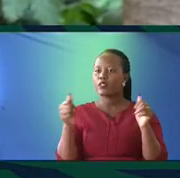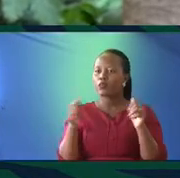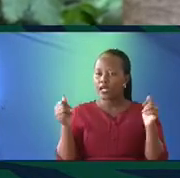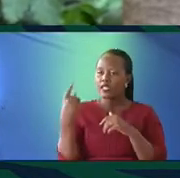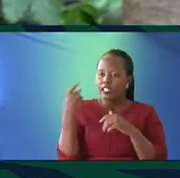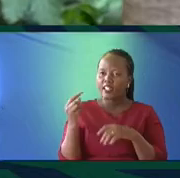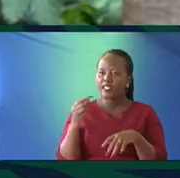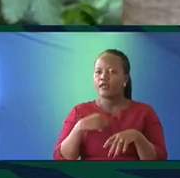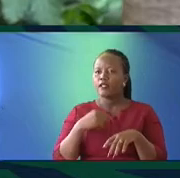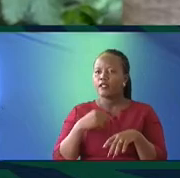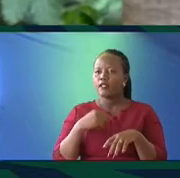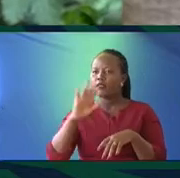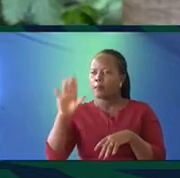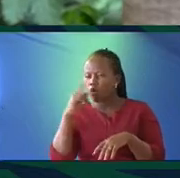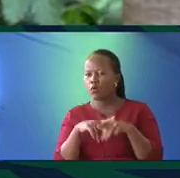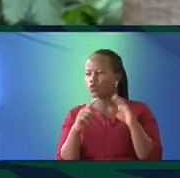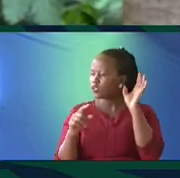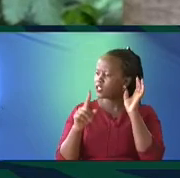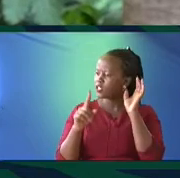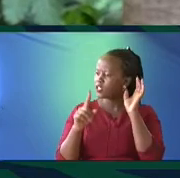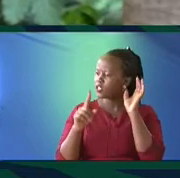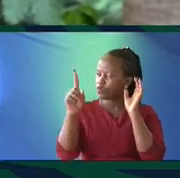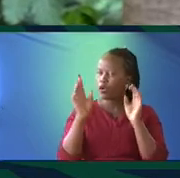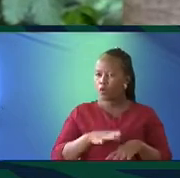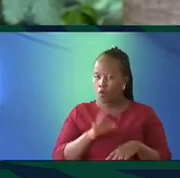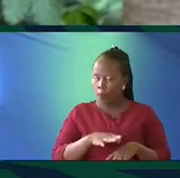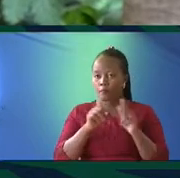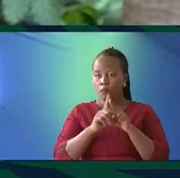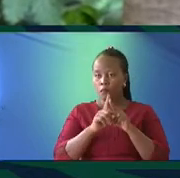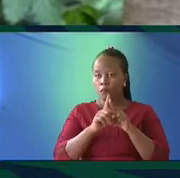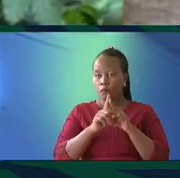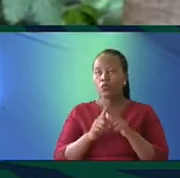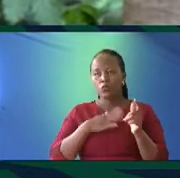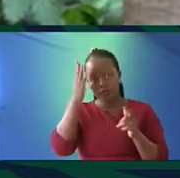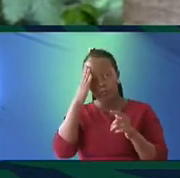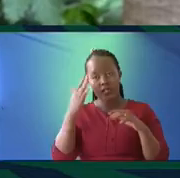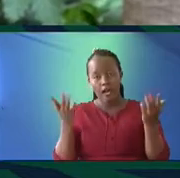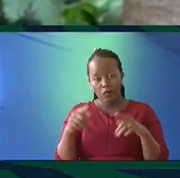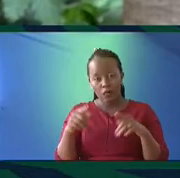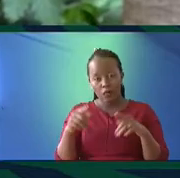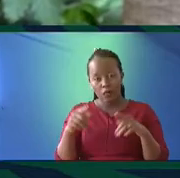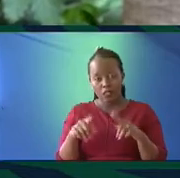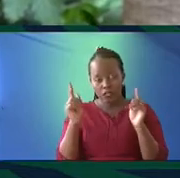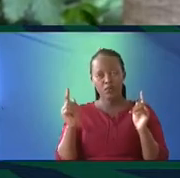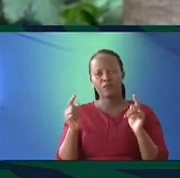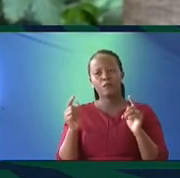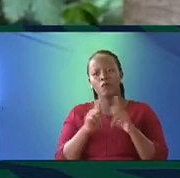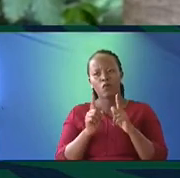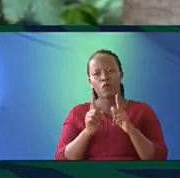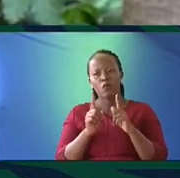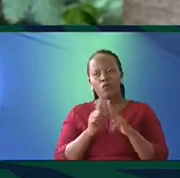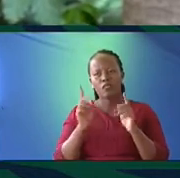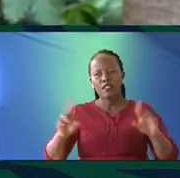home yesterday and listened to Dr. Nyairo, and one of the things I appreciated about the way she, it was